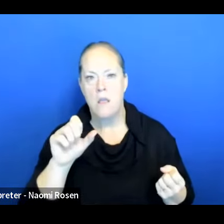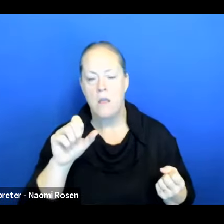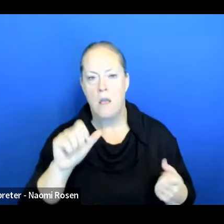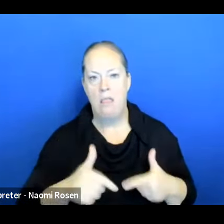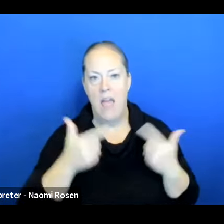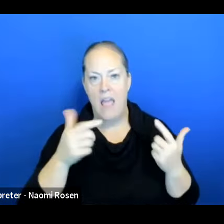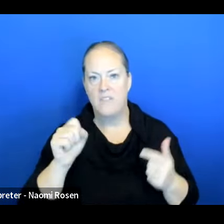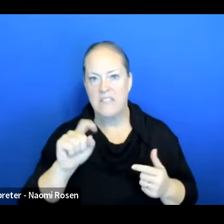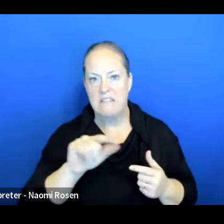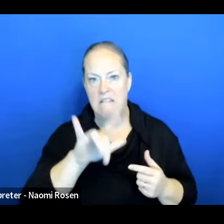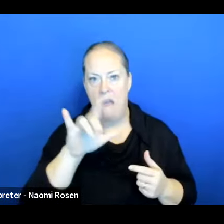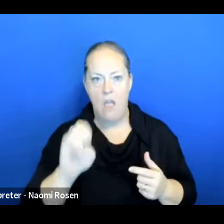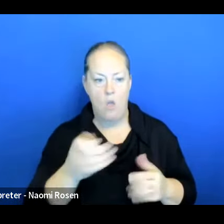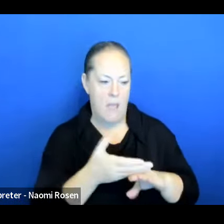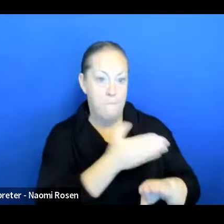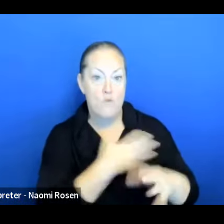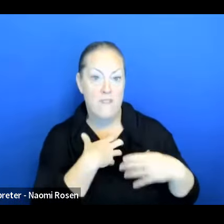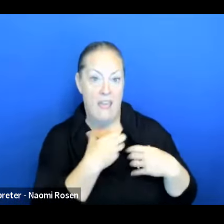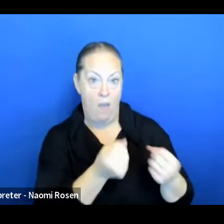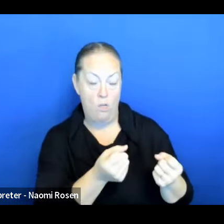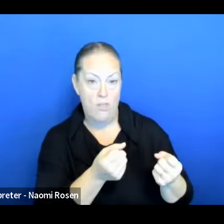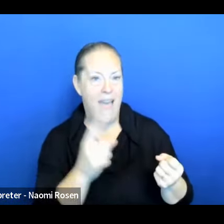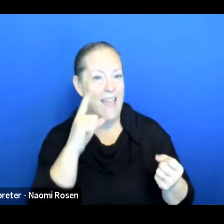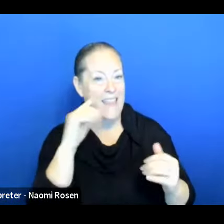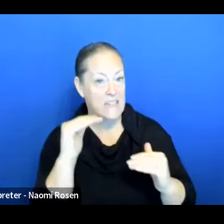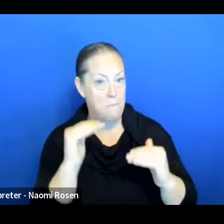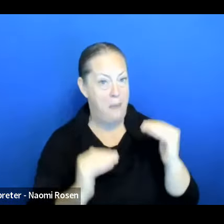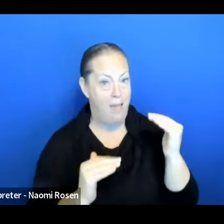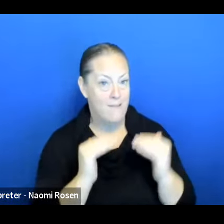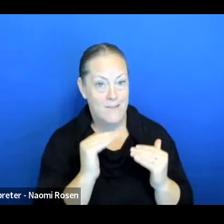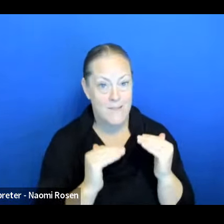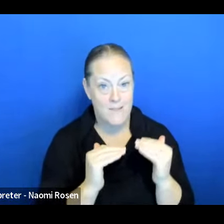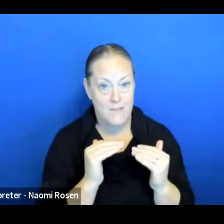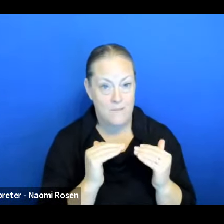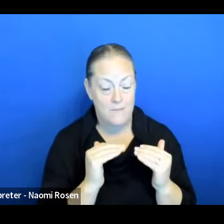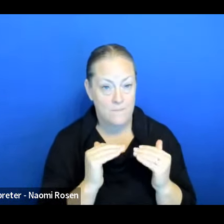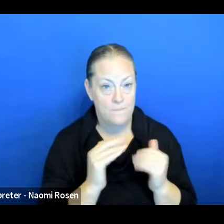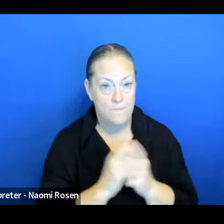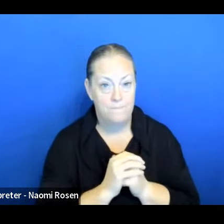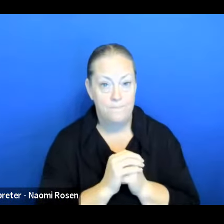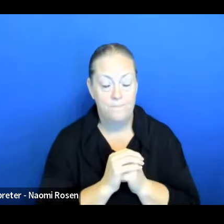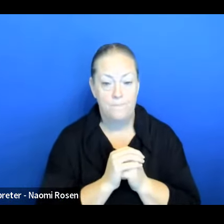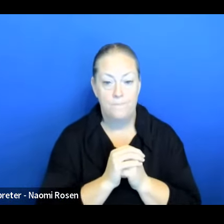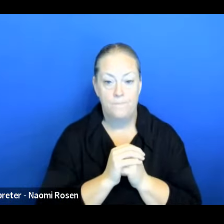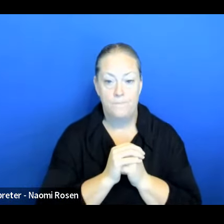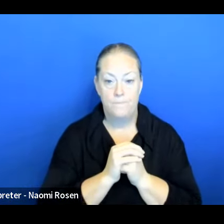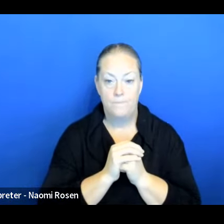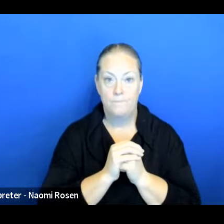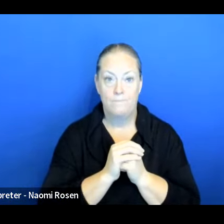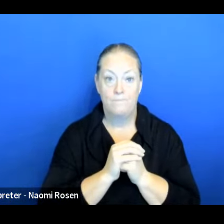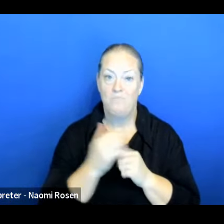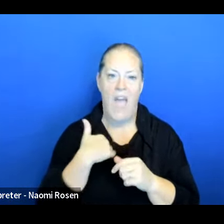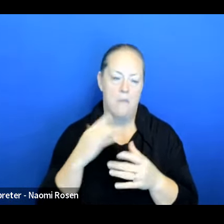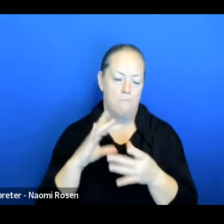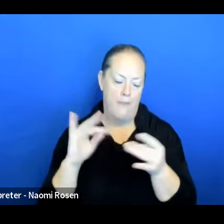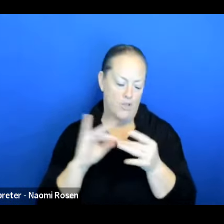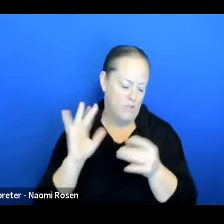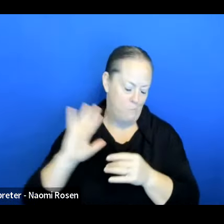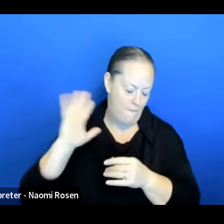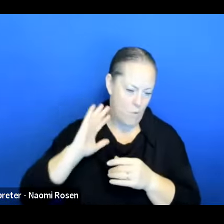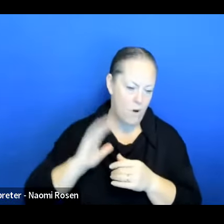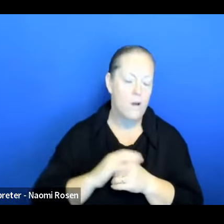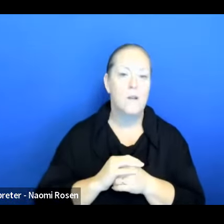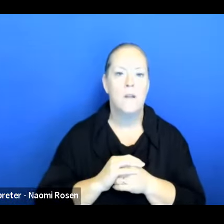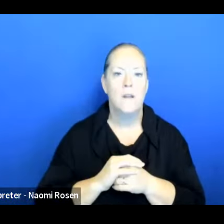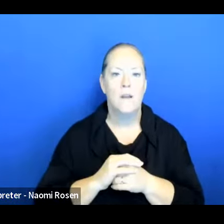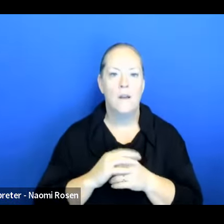health regarding that, I think it's a balance of things. Um, we have, like I said earlier, we have to